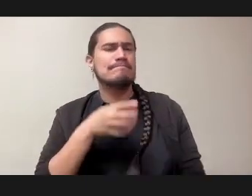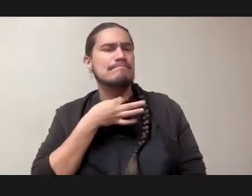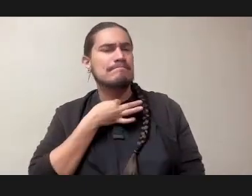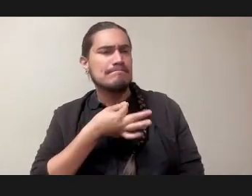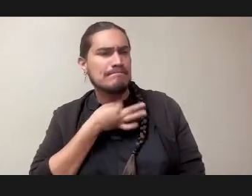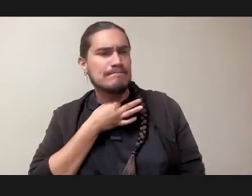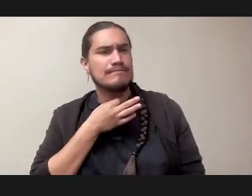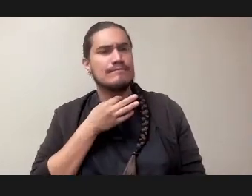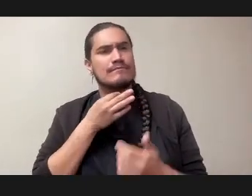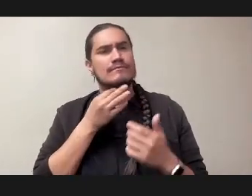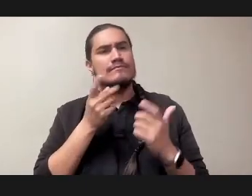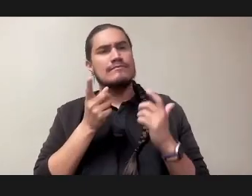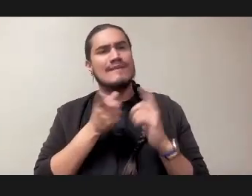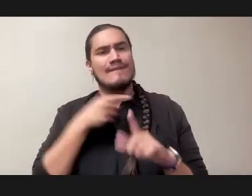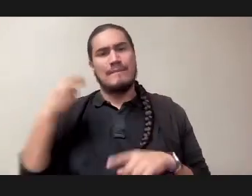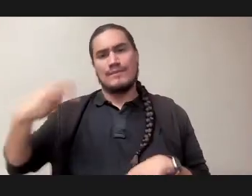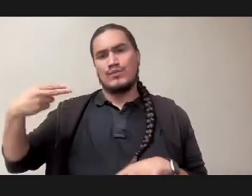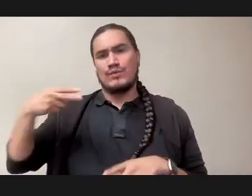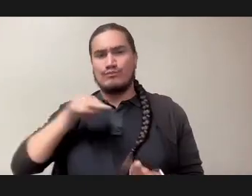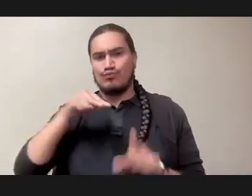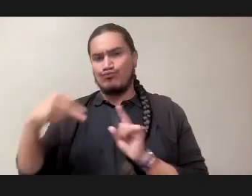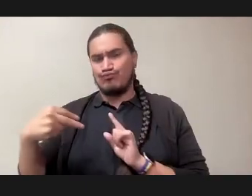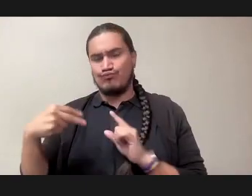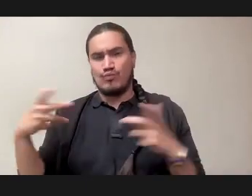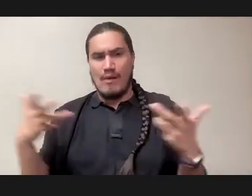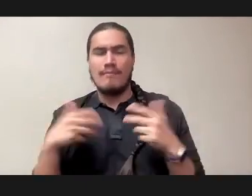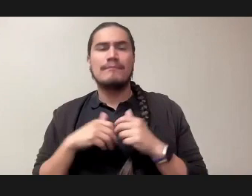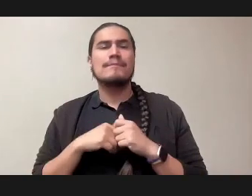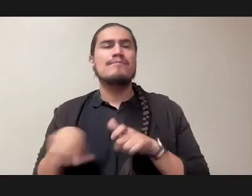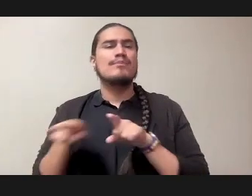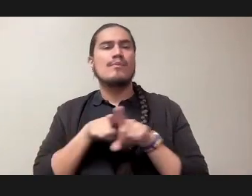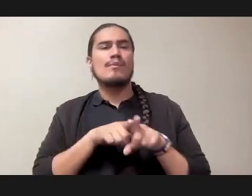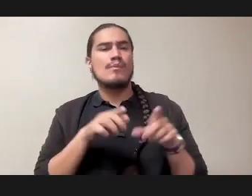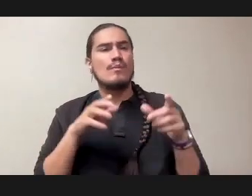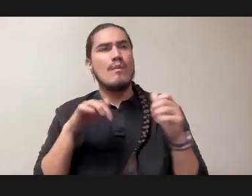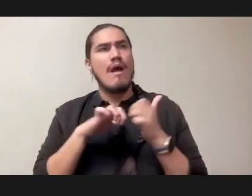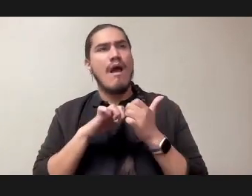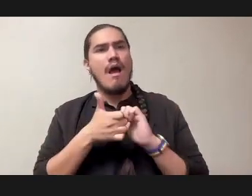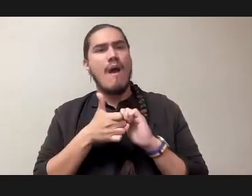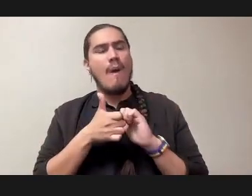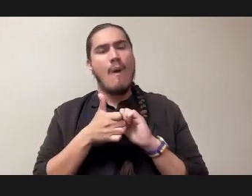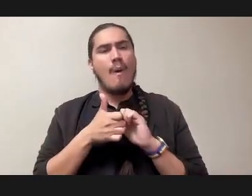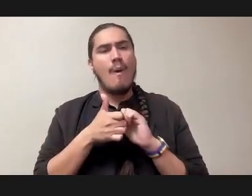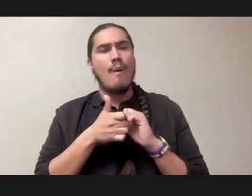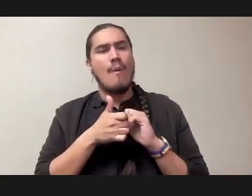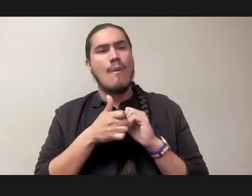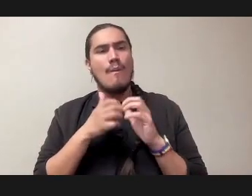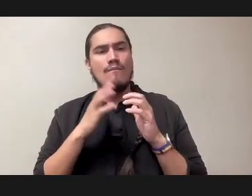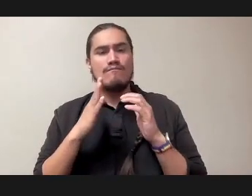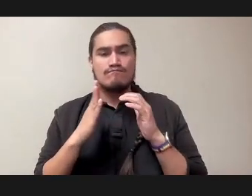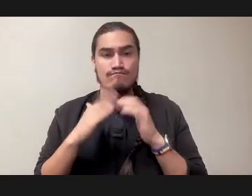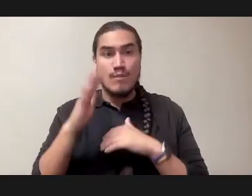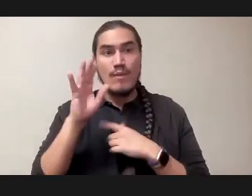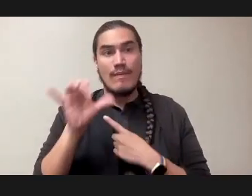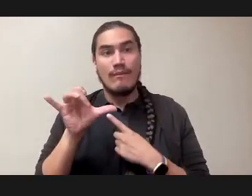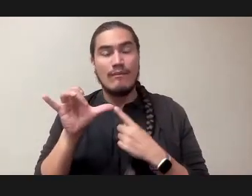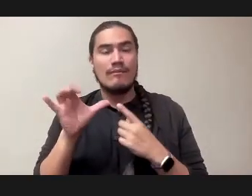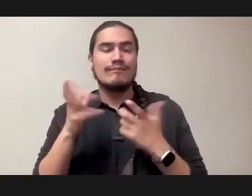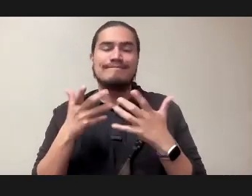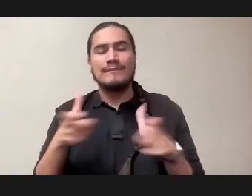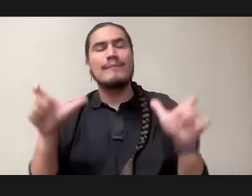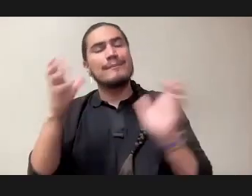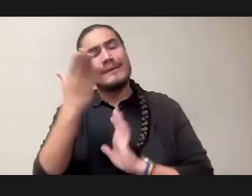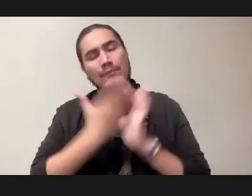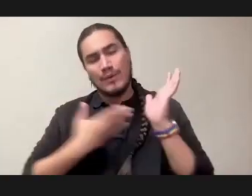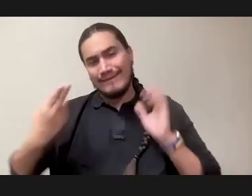at this from a historian's perspective. There's also ways in which beyond what is in the, or I should say, a big part of history